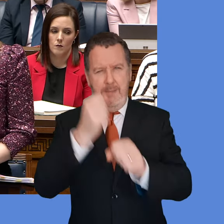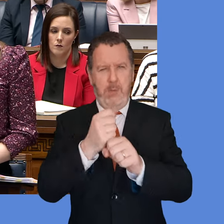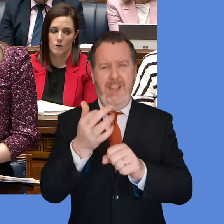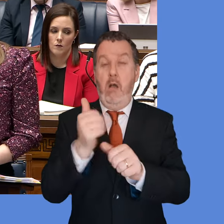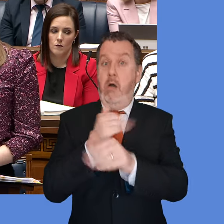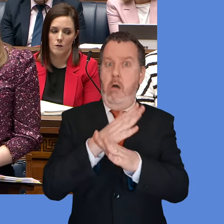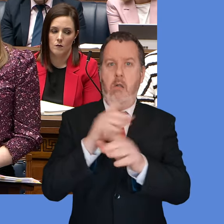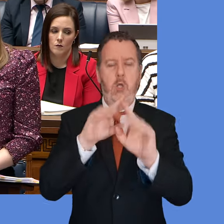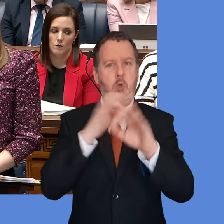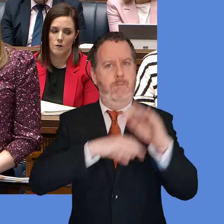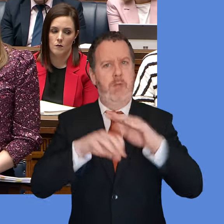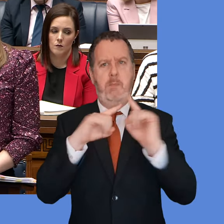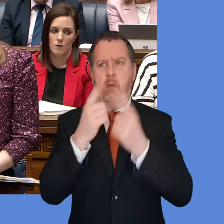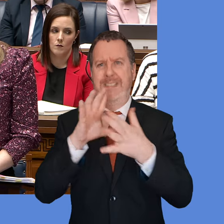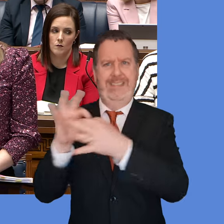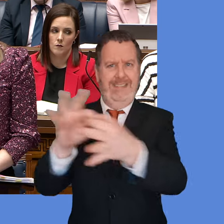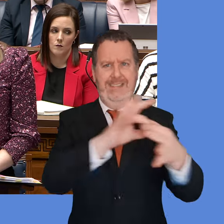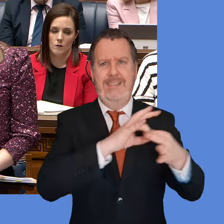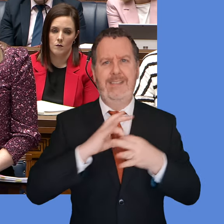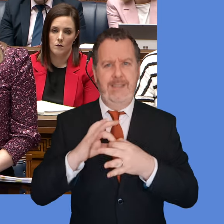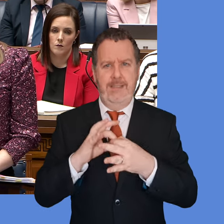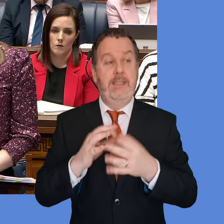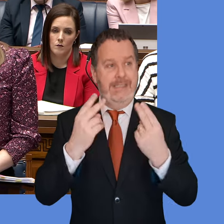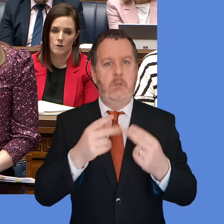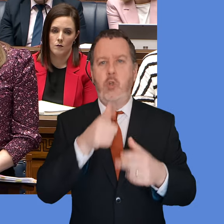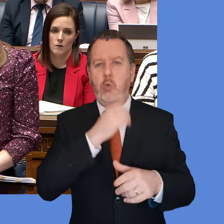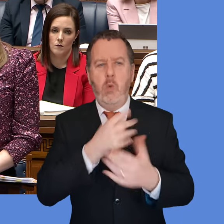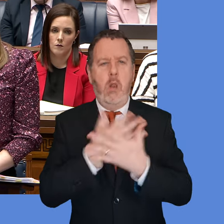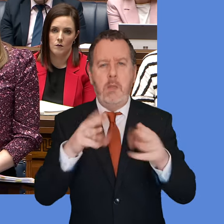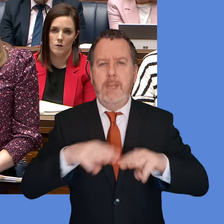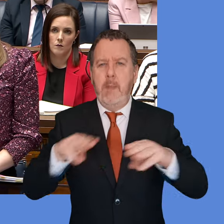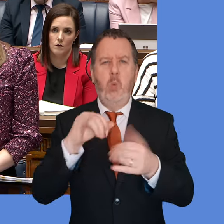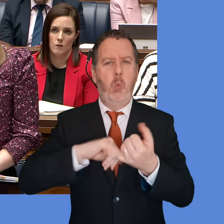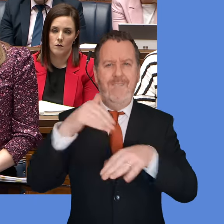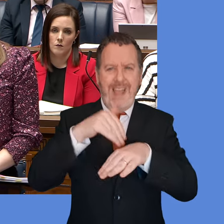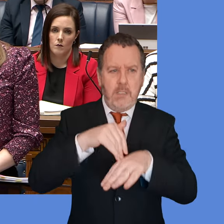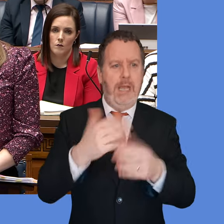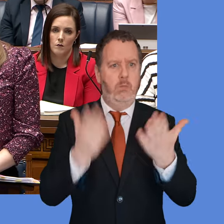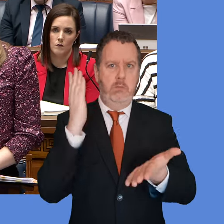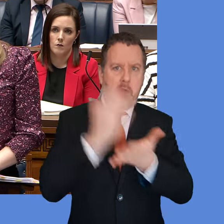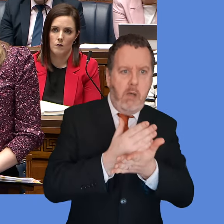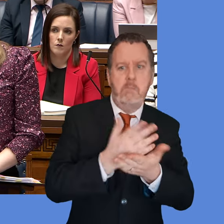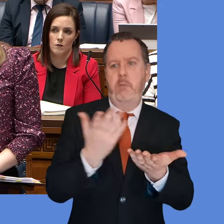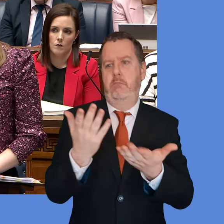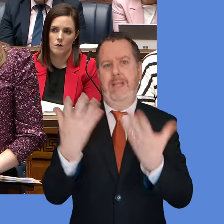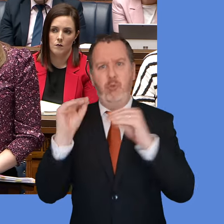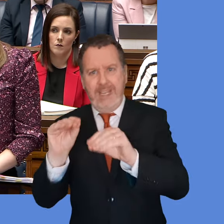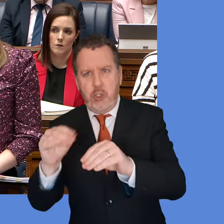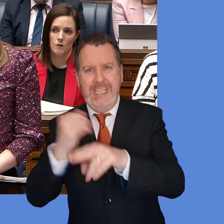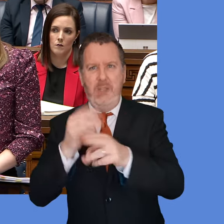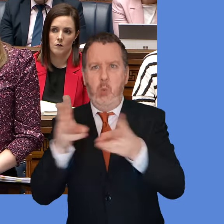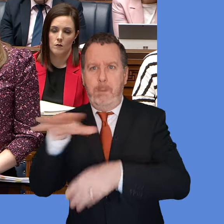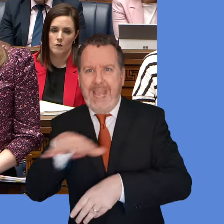Engagement with stakeholders across a range of sectors is ongoing including working together on prevention across education in the workplace when